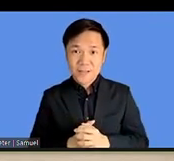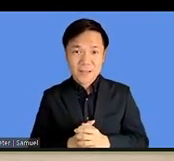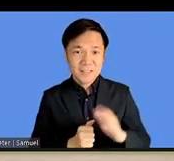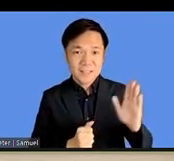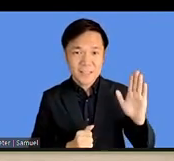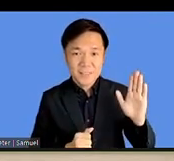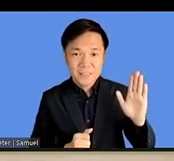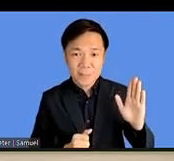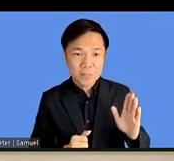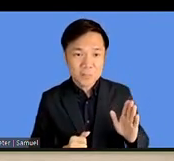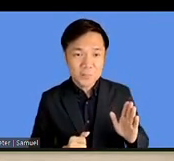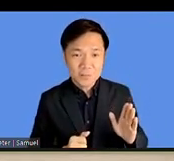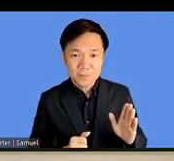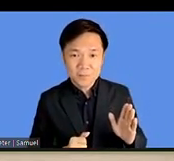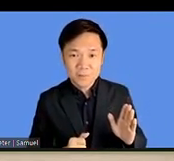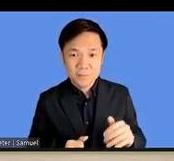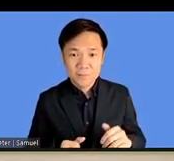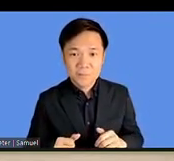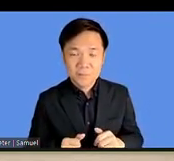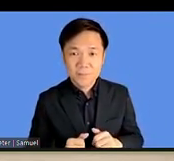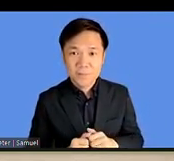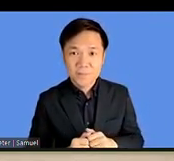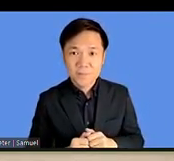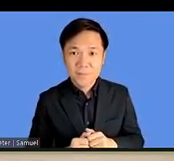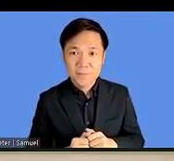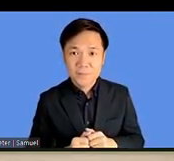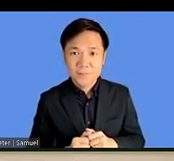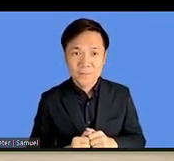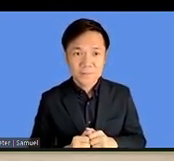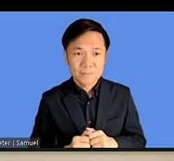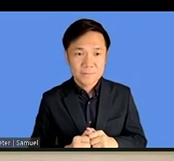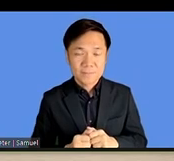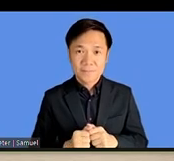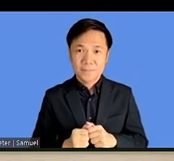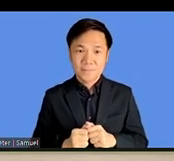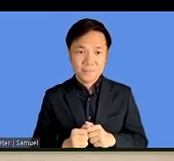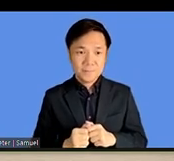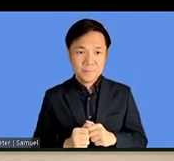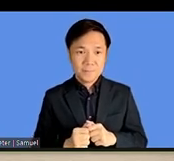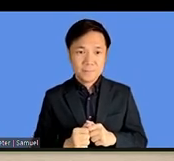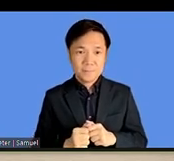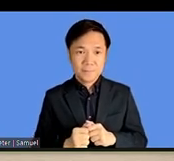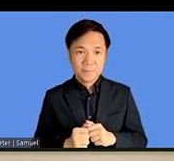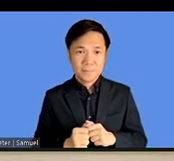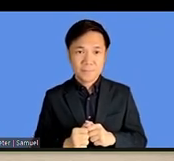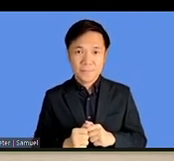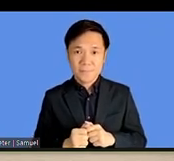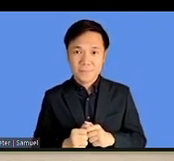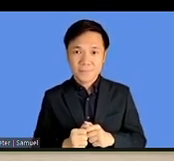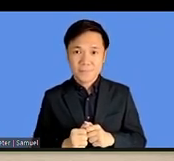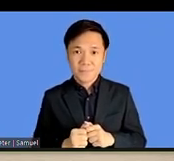Or, if you want, you could type it in the screen and we could, we, and we could, uh, read it out.